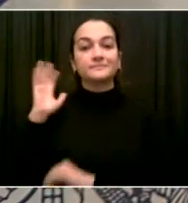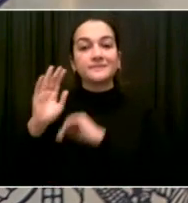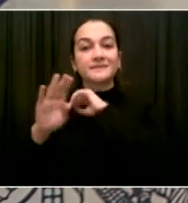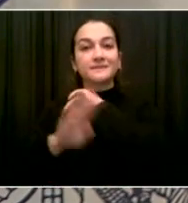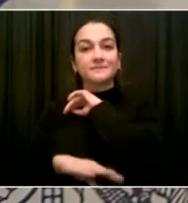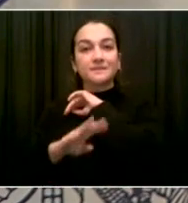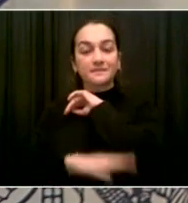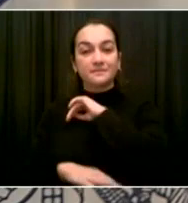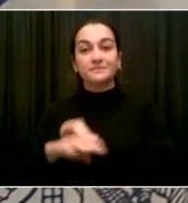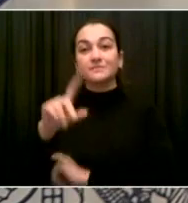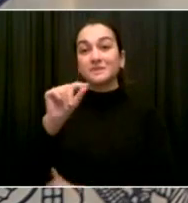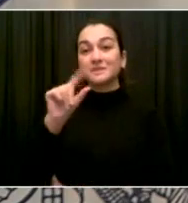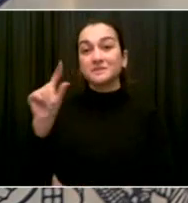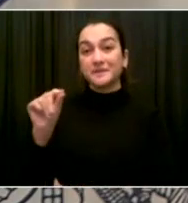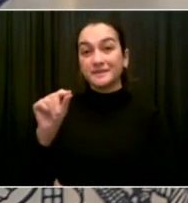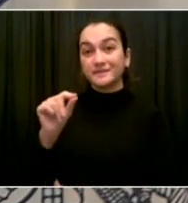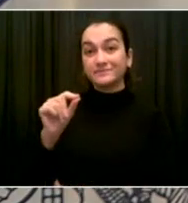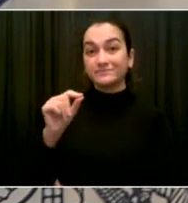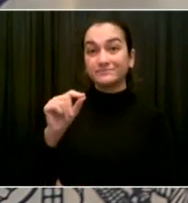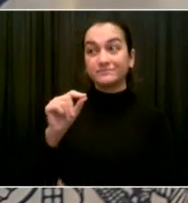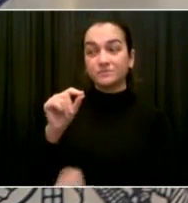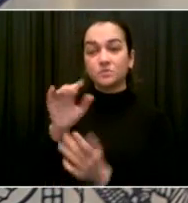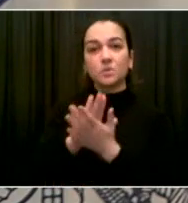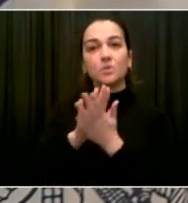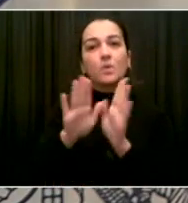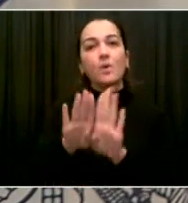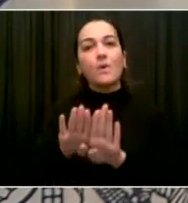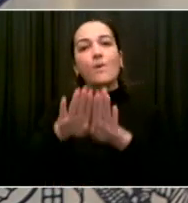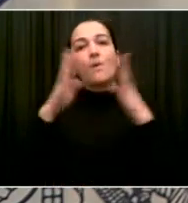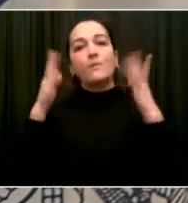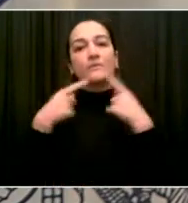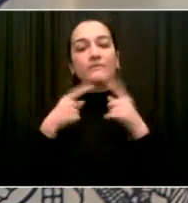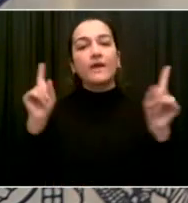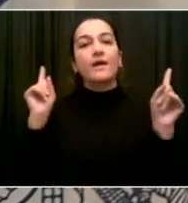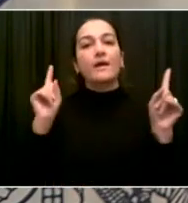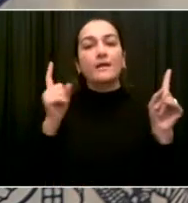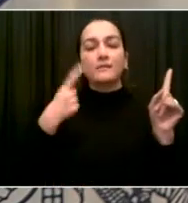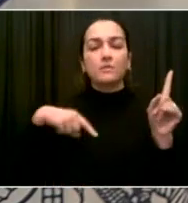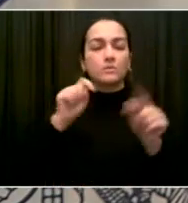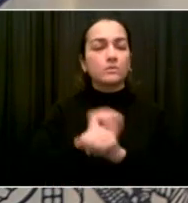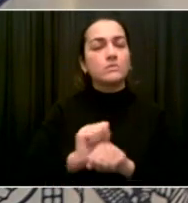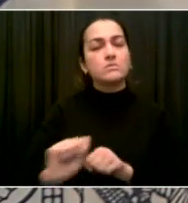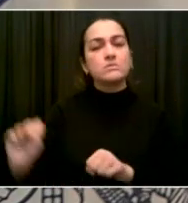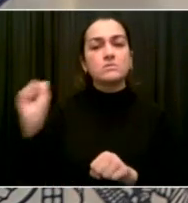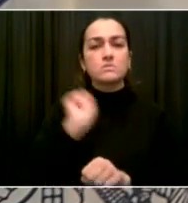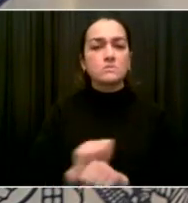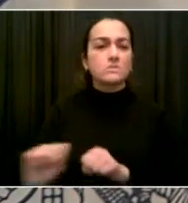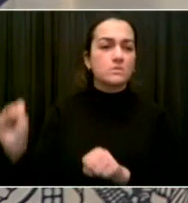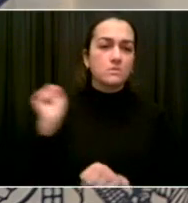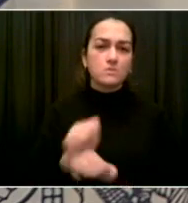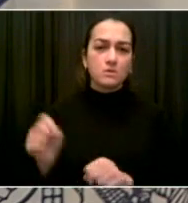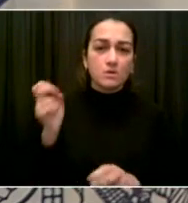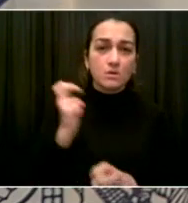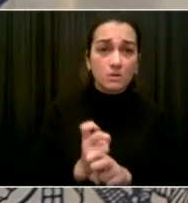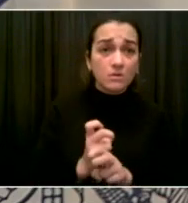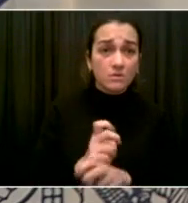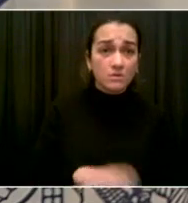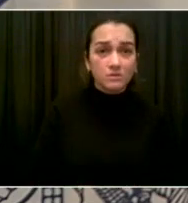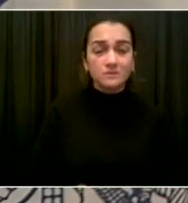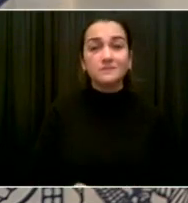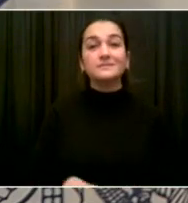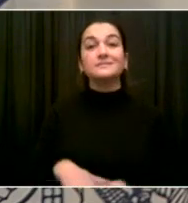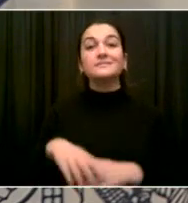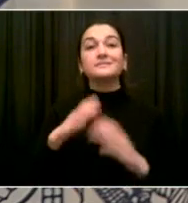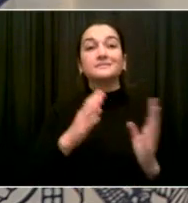circumstances. They did the extraordinary this last September 2021 bringing back schools full strength while we were still dealing with COVID and